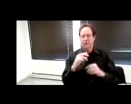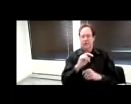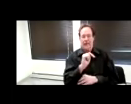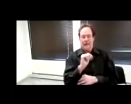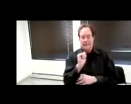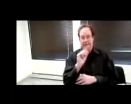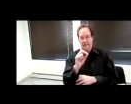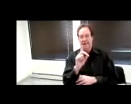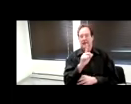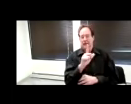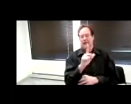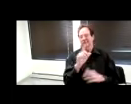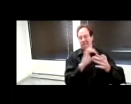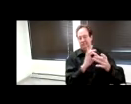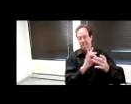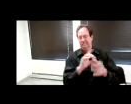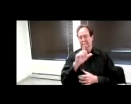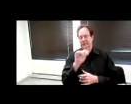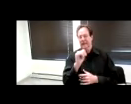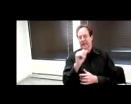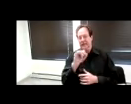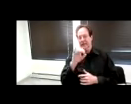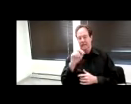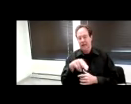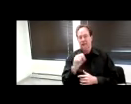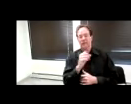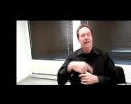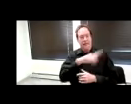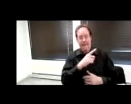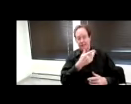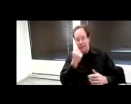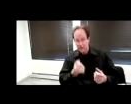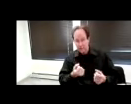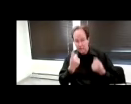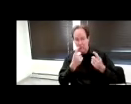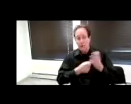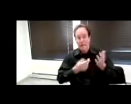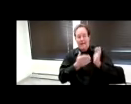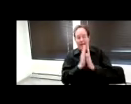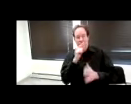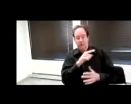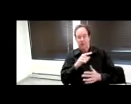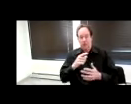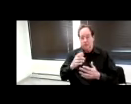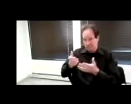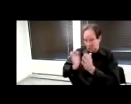so that they could better understand what's being asked of them when there are requests for